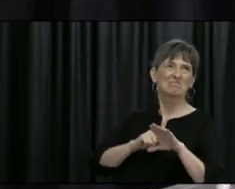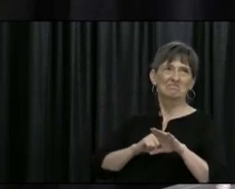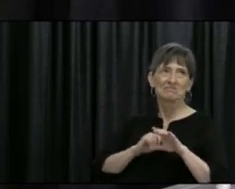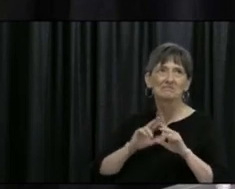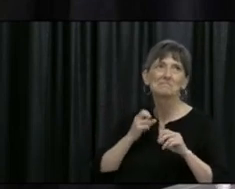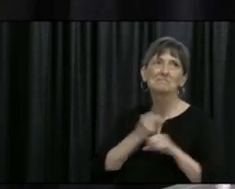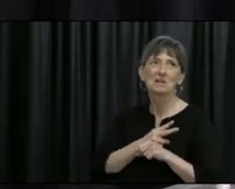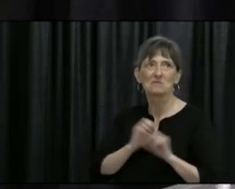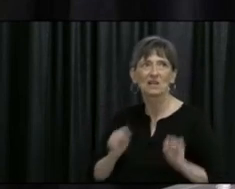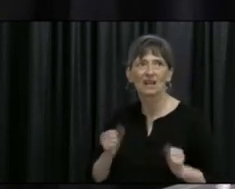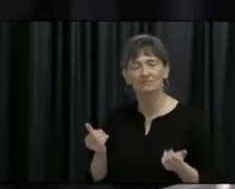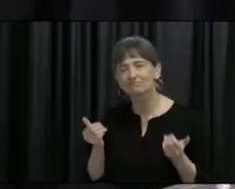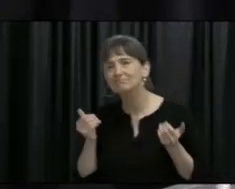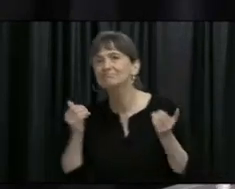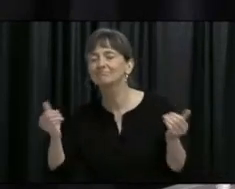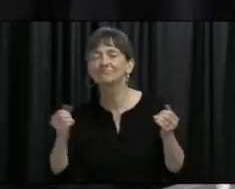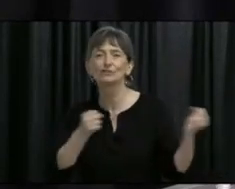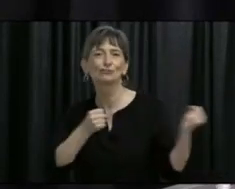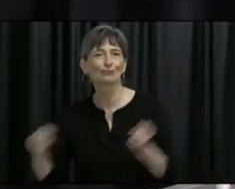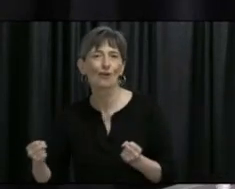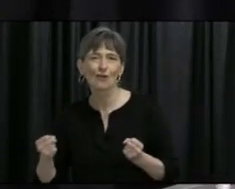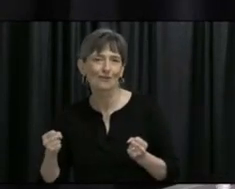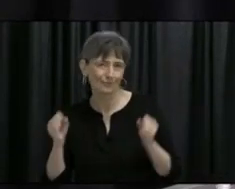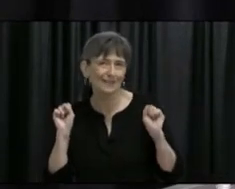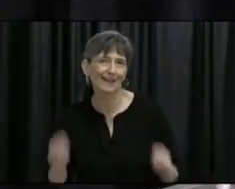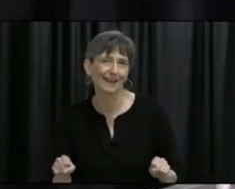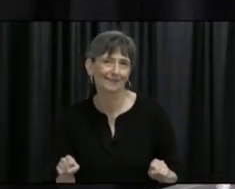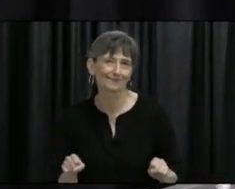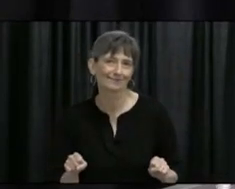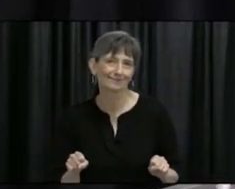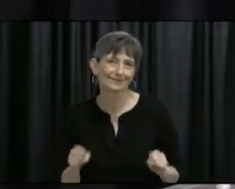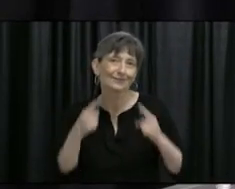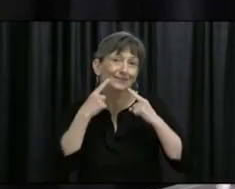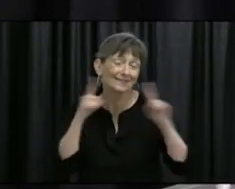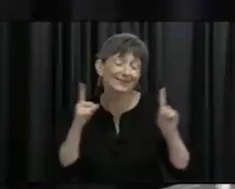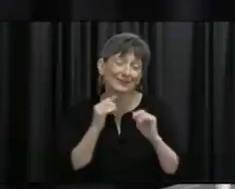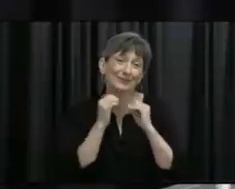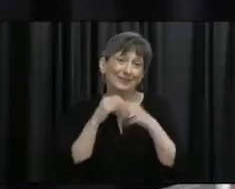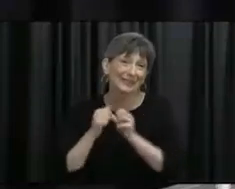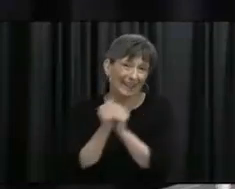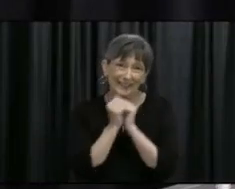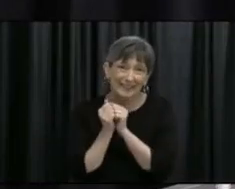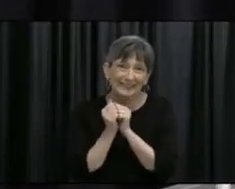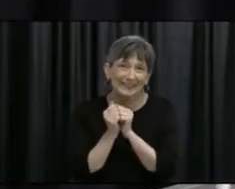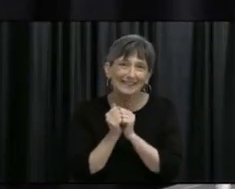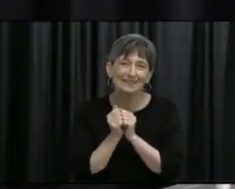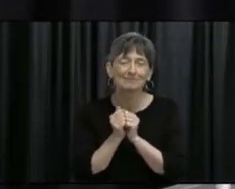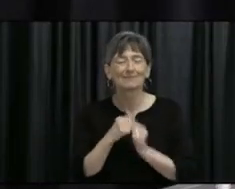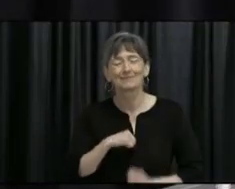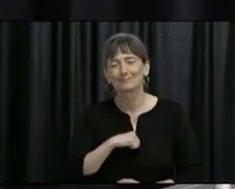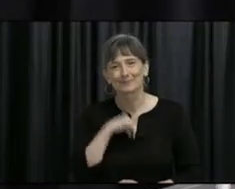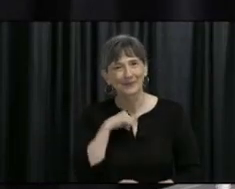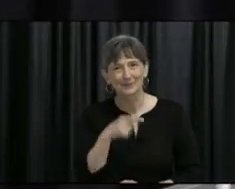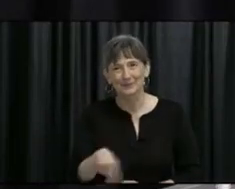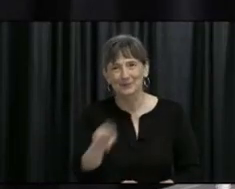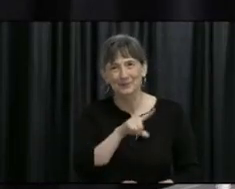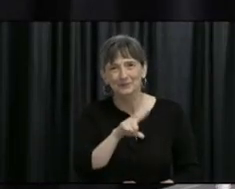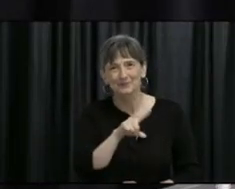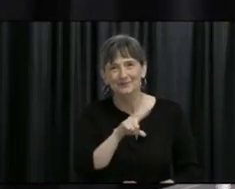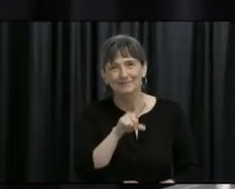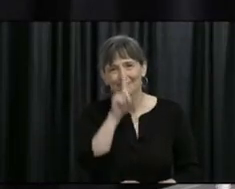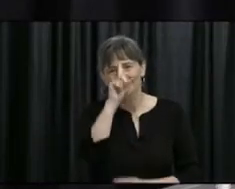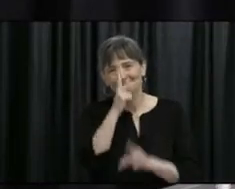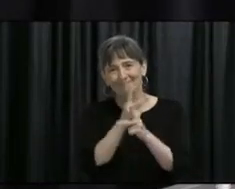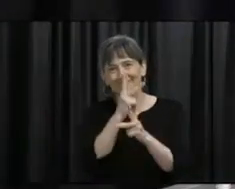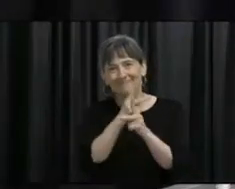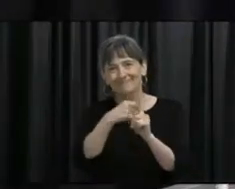as much as So, thank you for doing your part, and we will see this through. Hold fast,